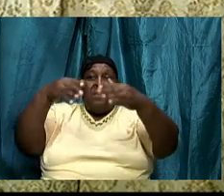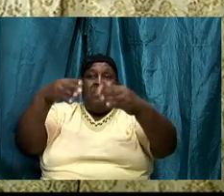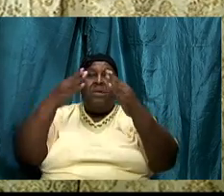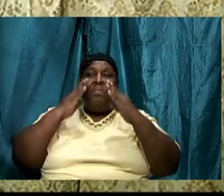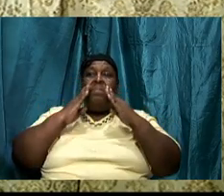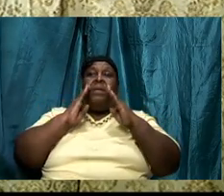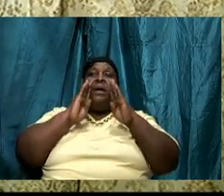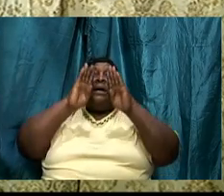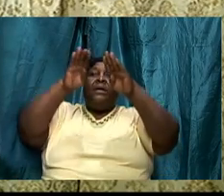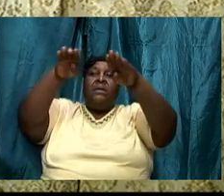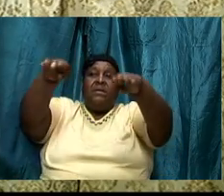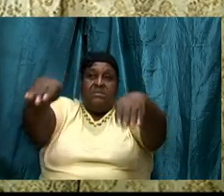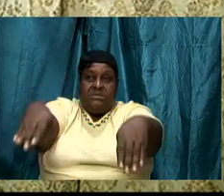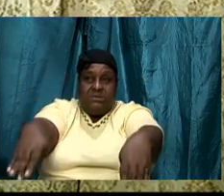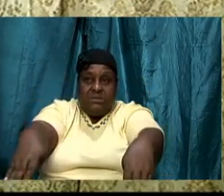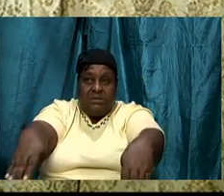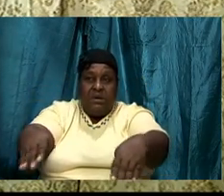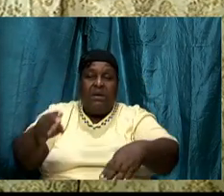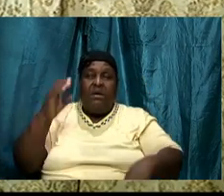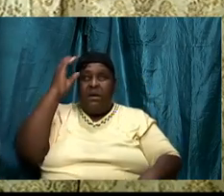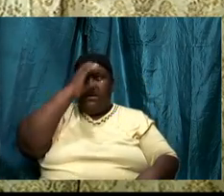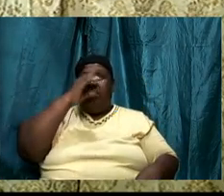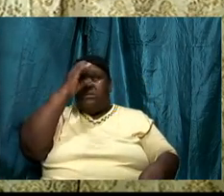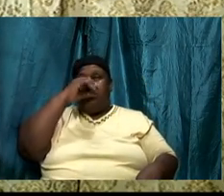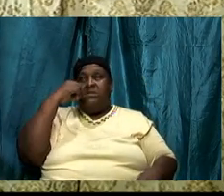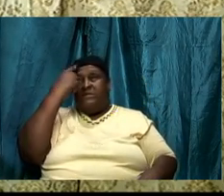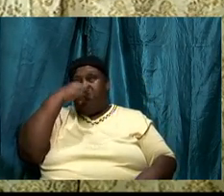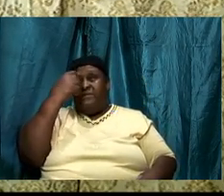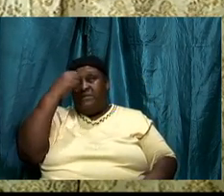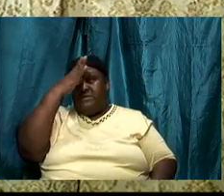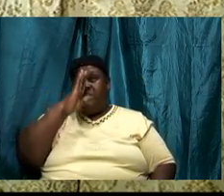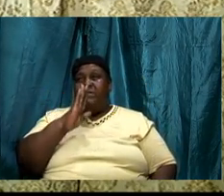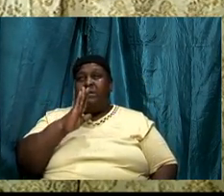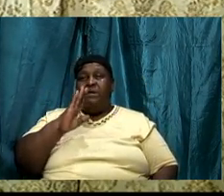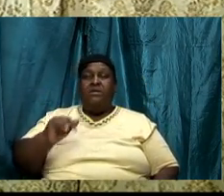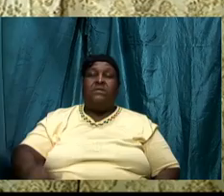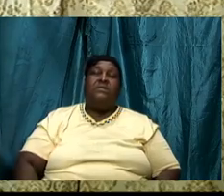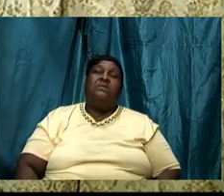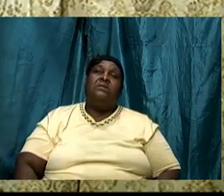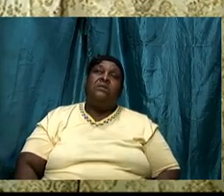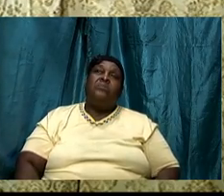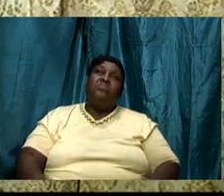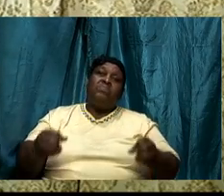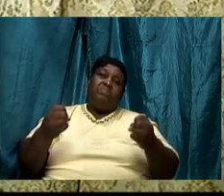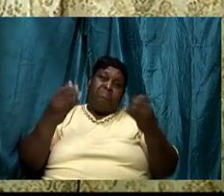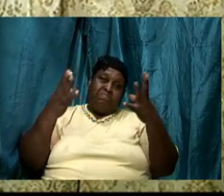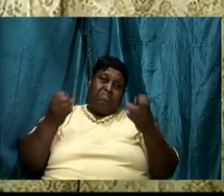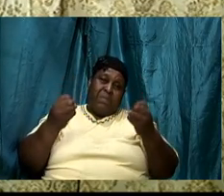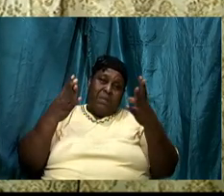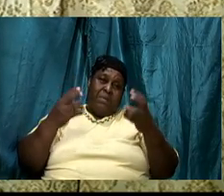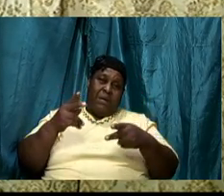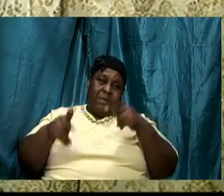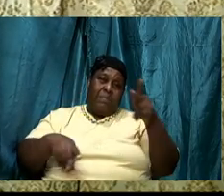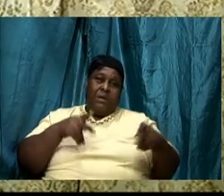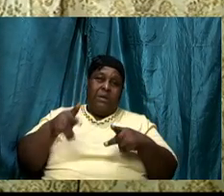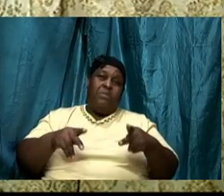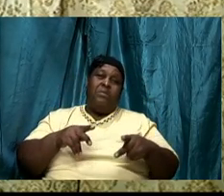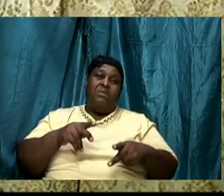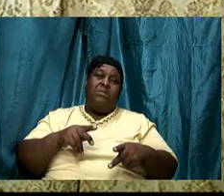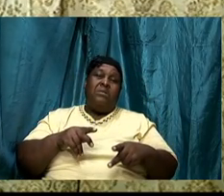and we seek his face and many people are disappointed